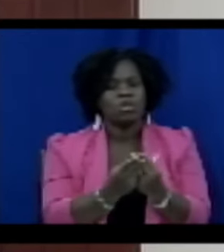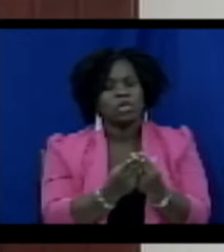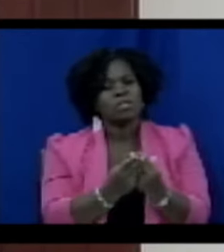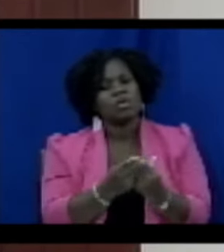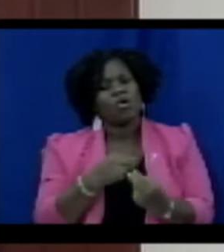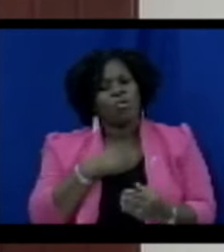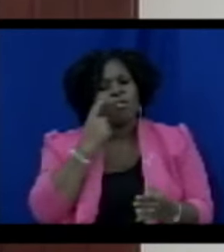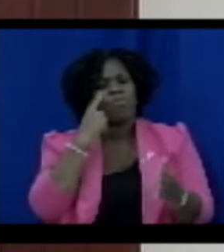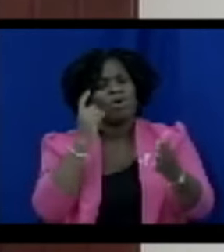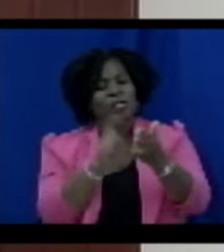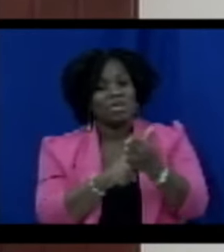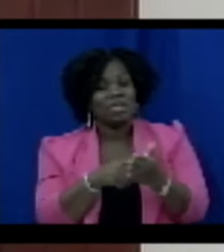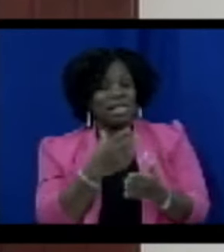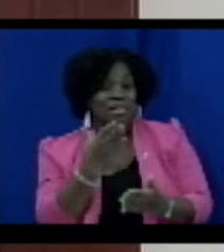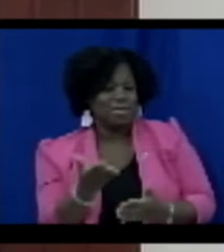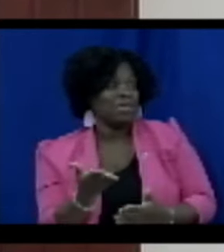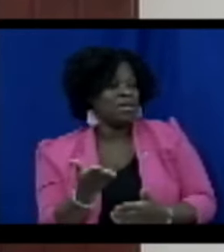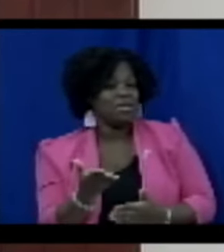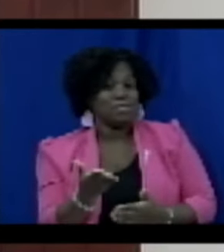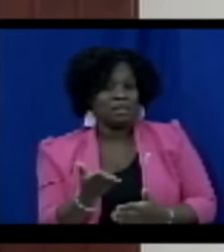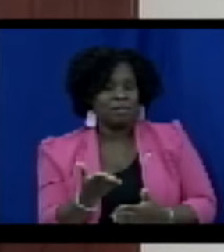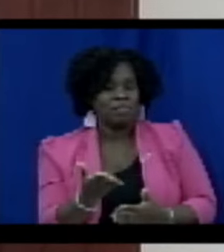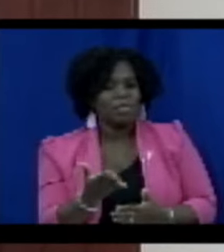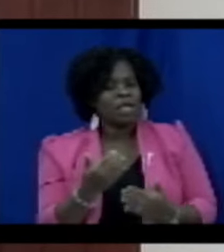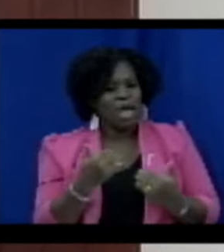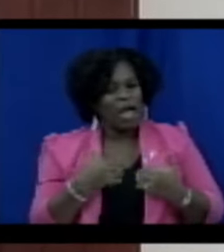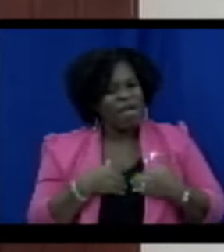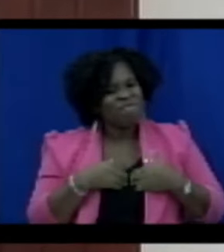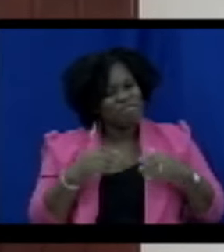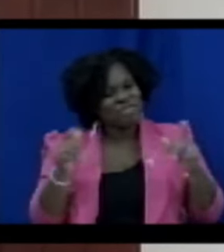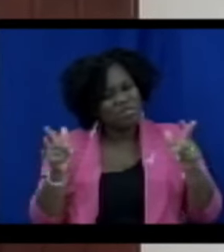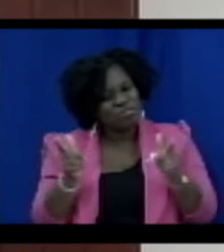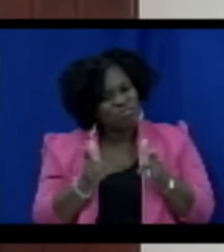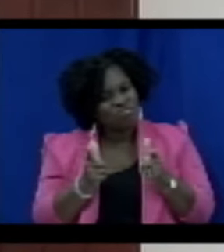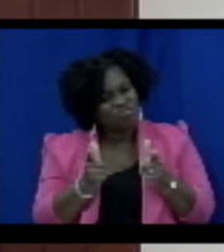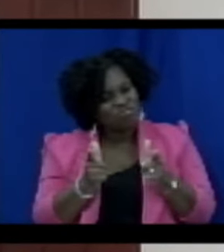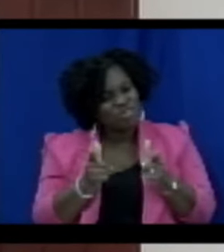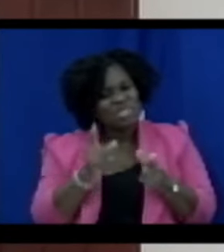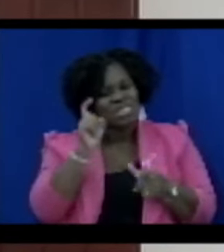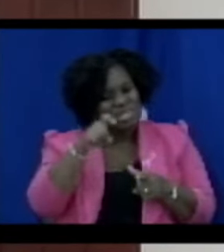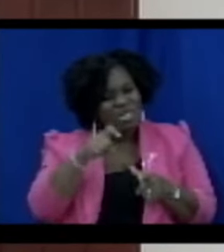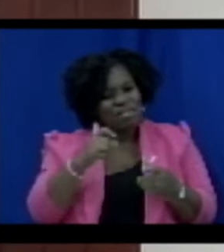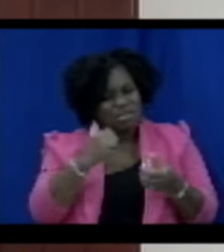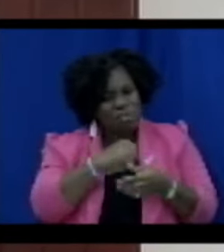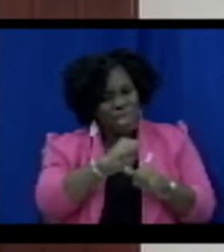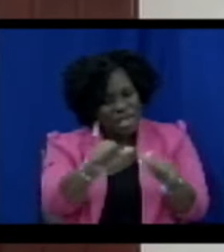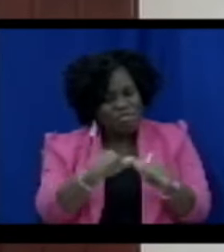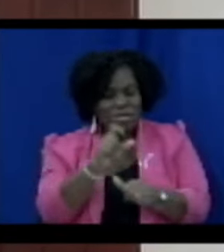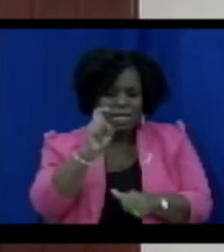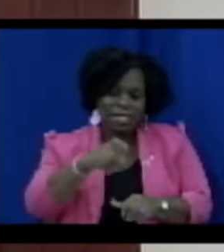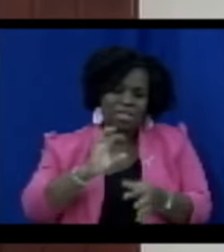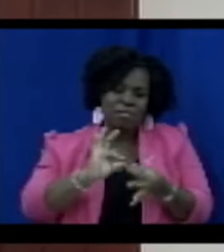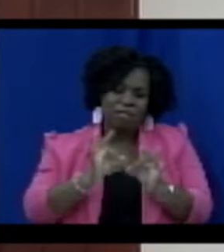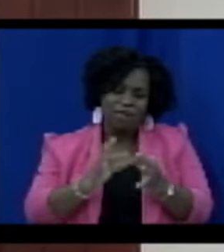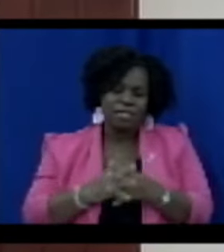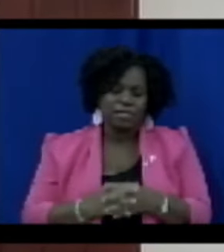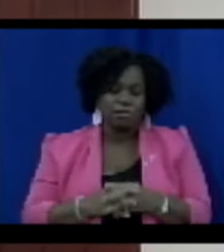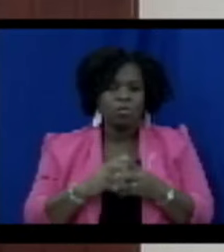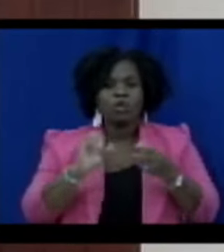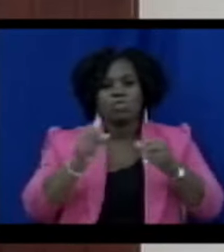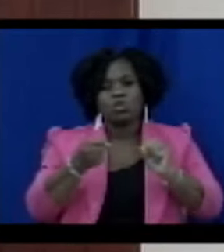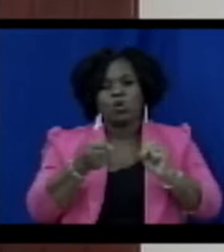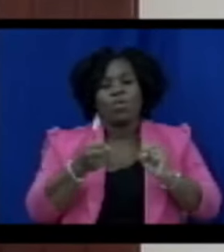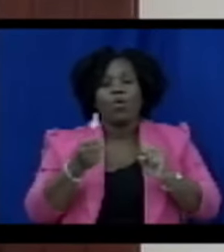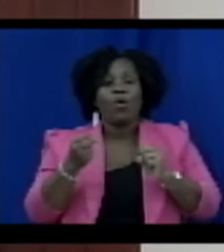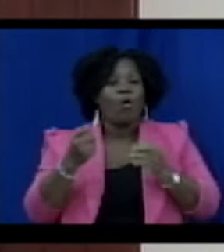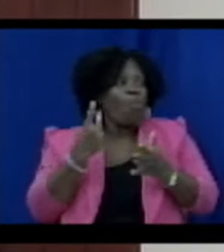that this amended definition has limitations and it needed to be addressed. Therefore, the amendment we